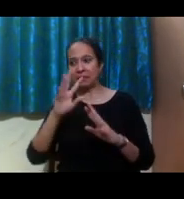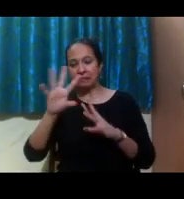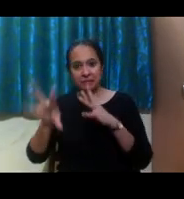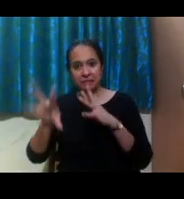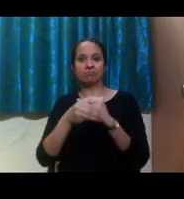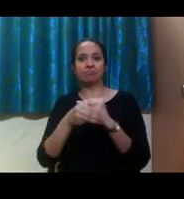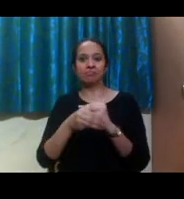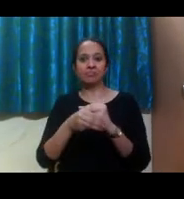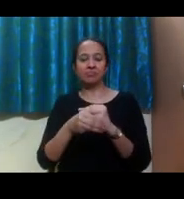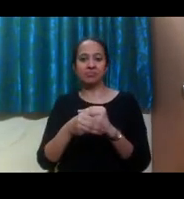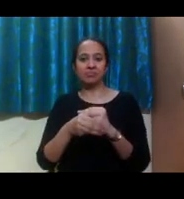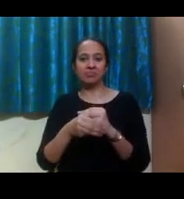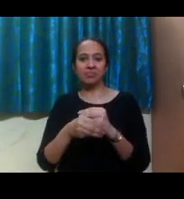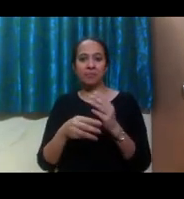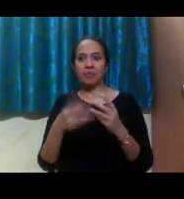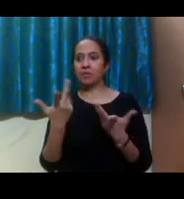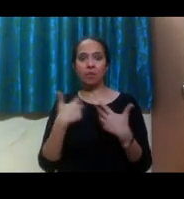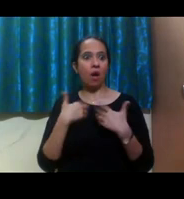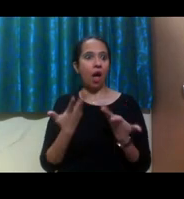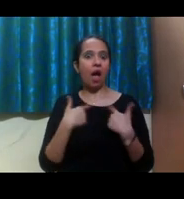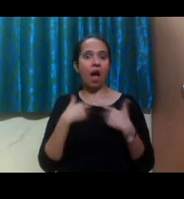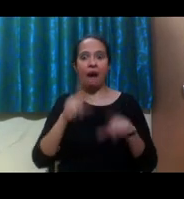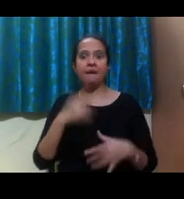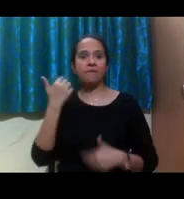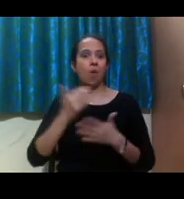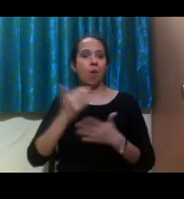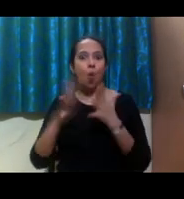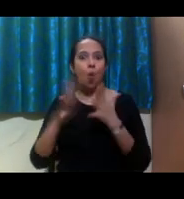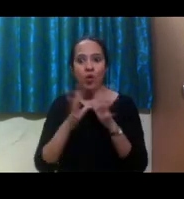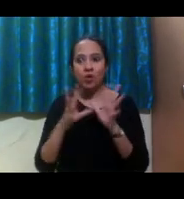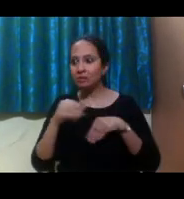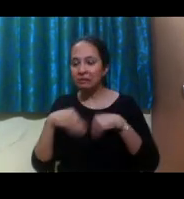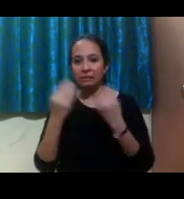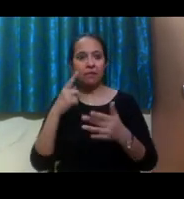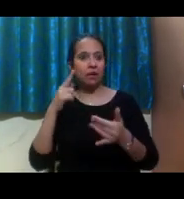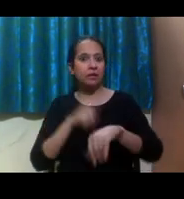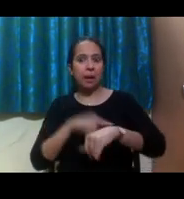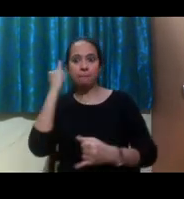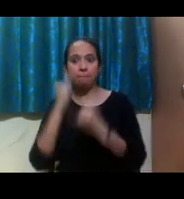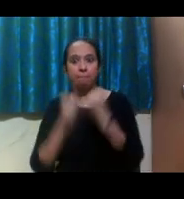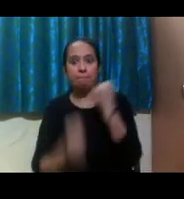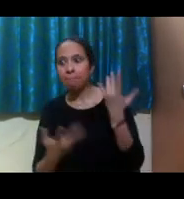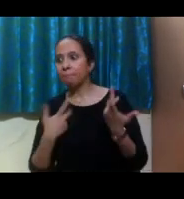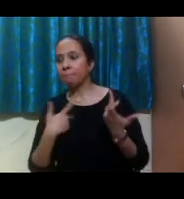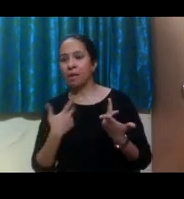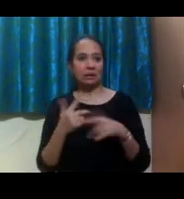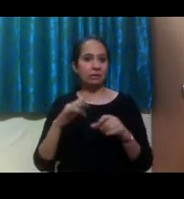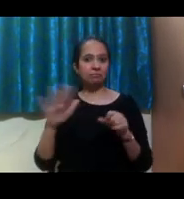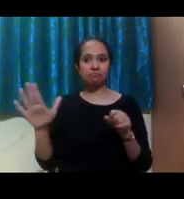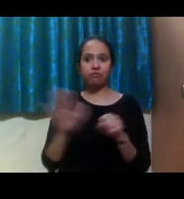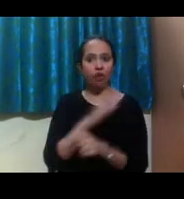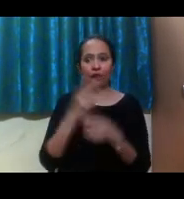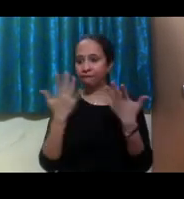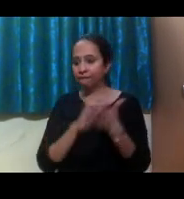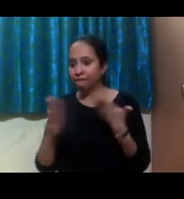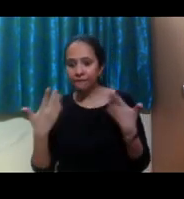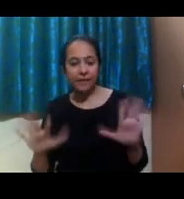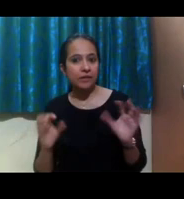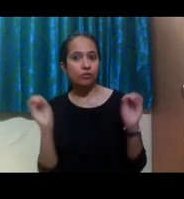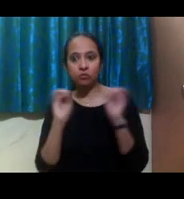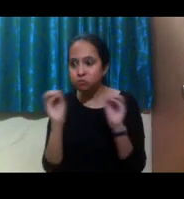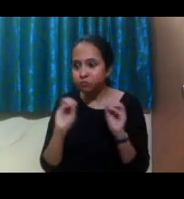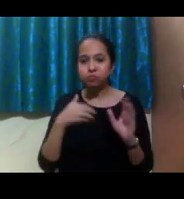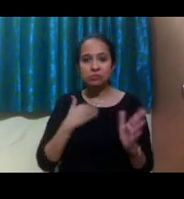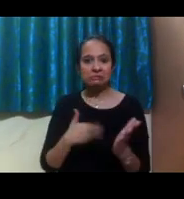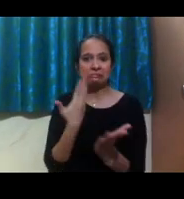on me because of deadlines for homework and stuff like I do not have time to cover the material and time to submit my homework on